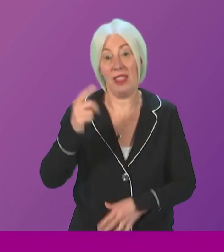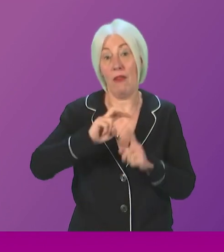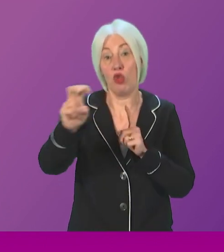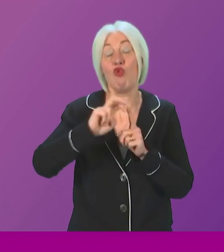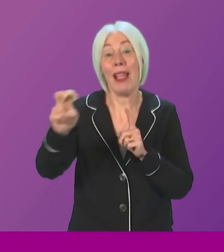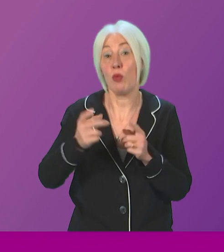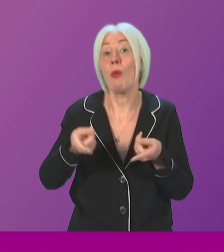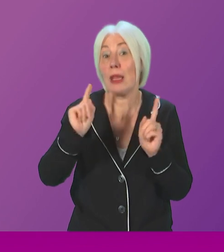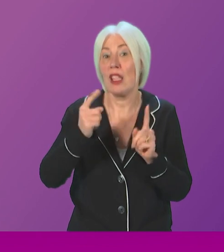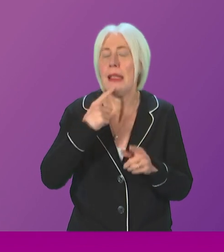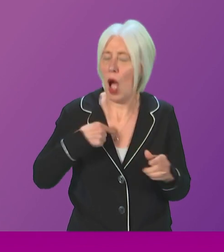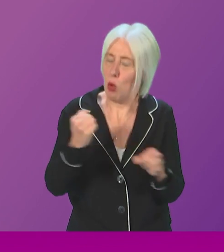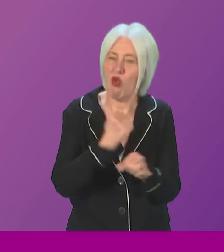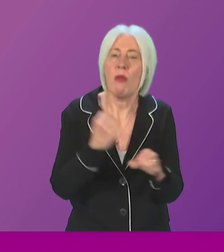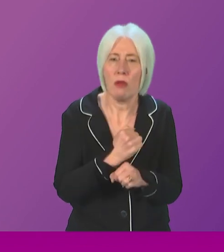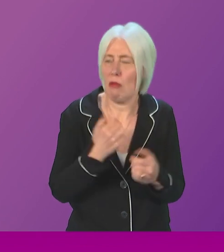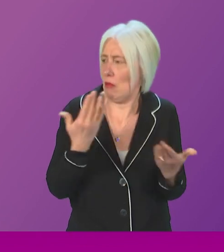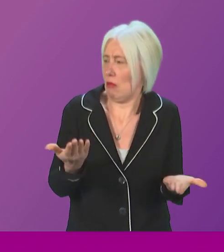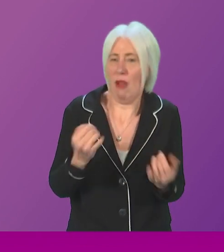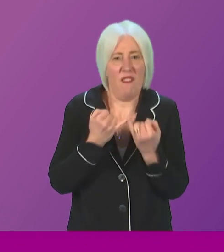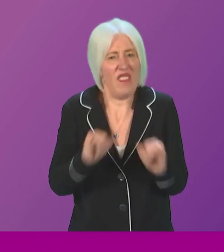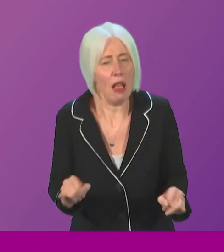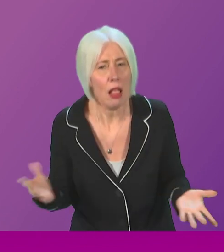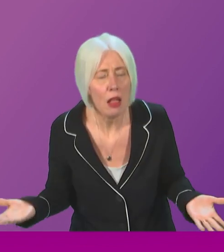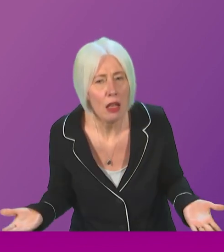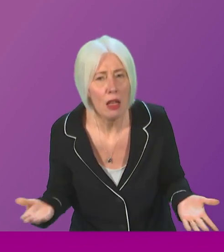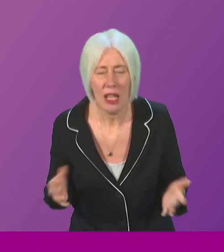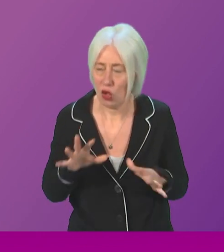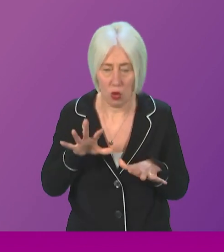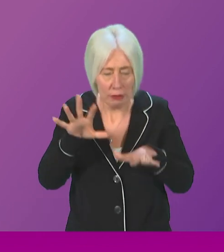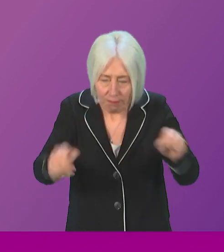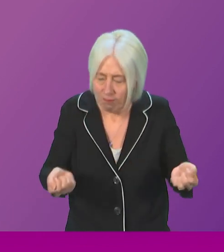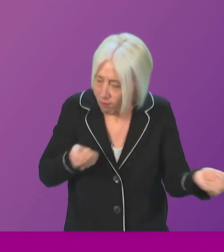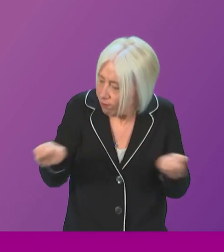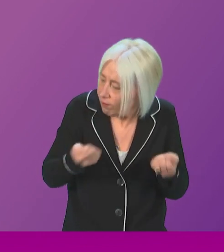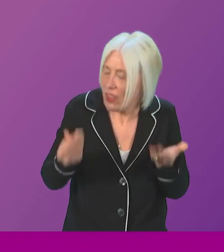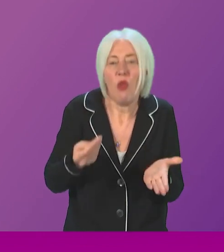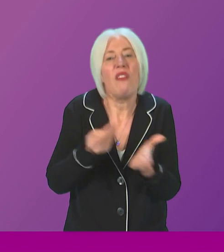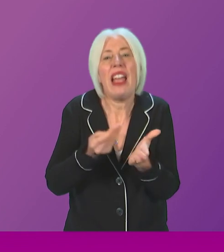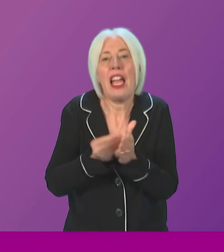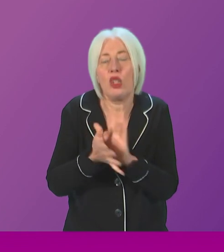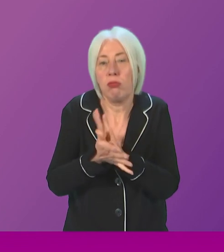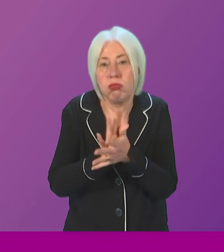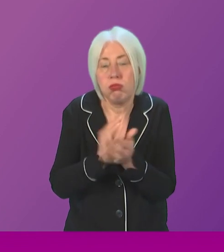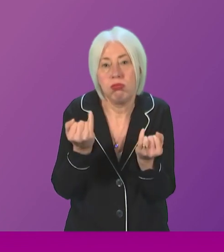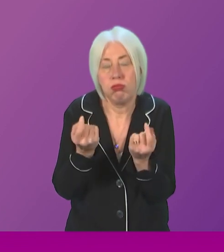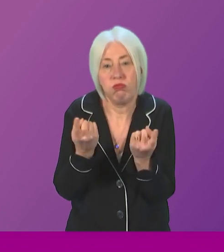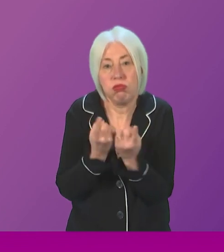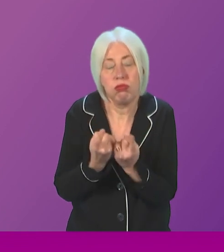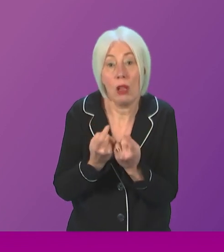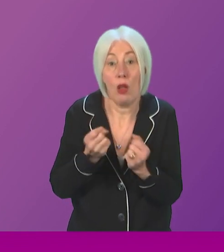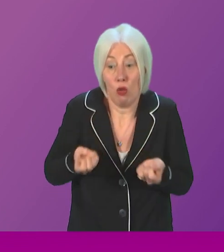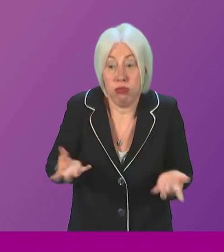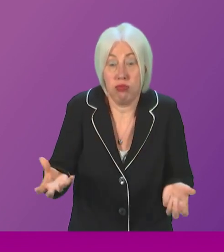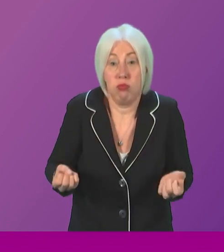to fix this. But this SNP government has failed to get a grip and its financial mismanagement has cost us hundreds of millions of pounds.